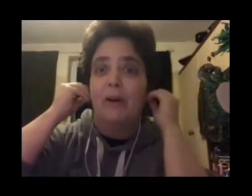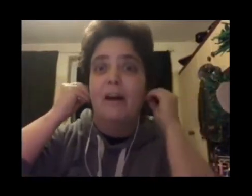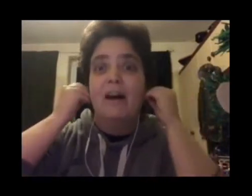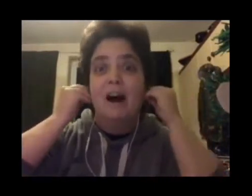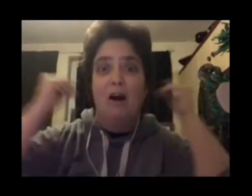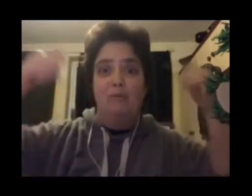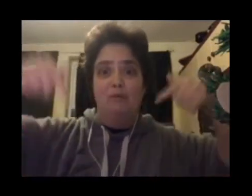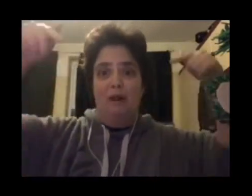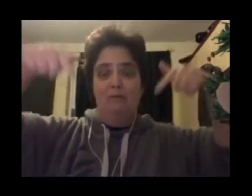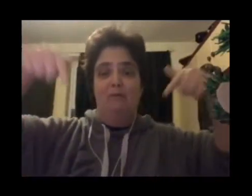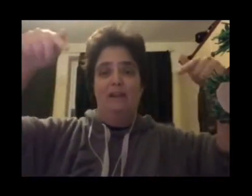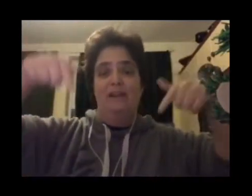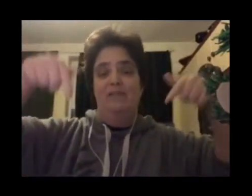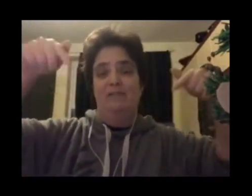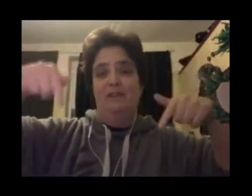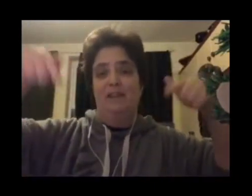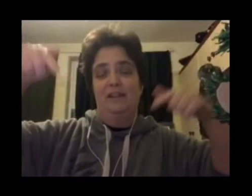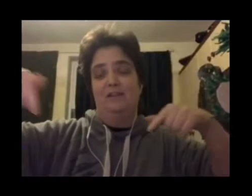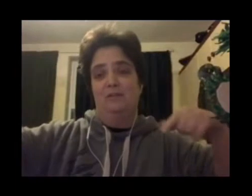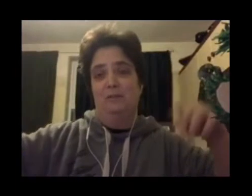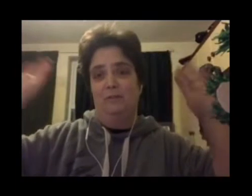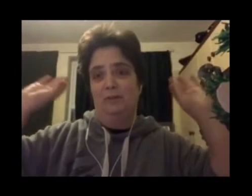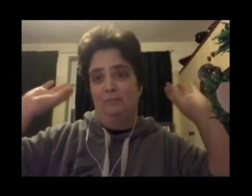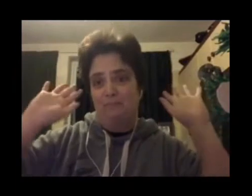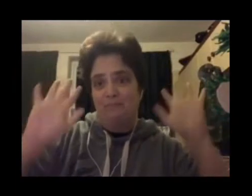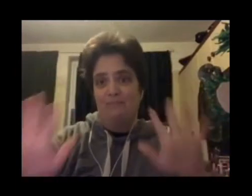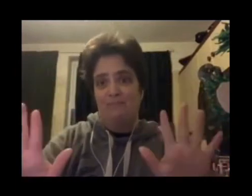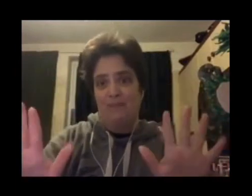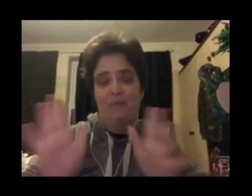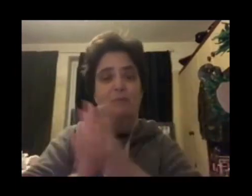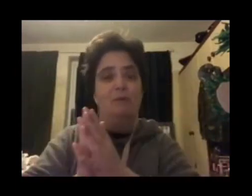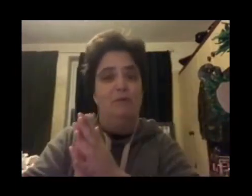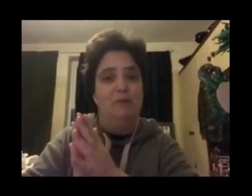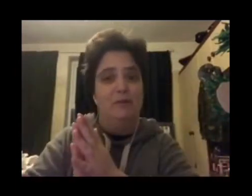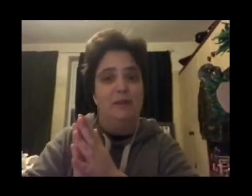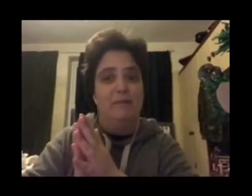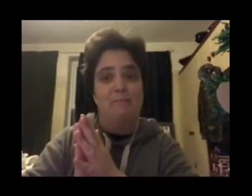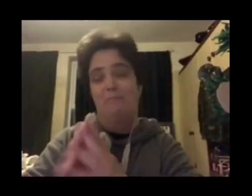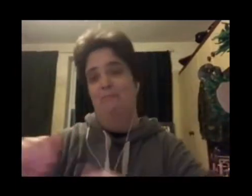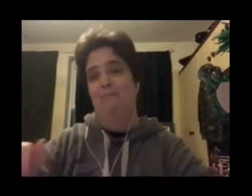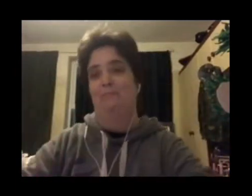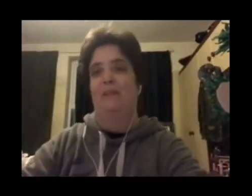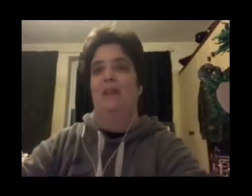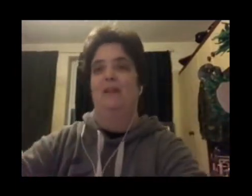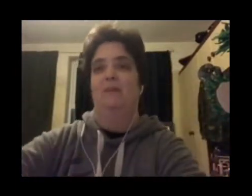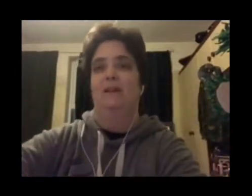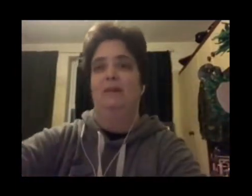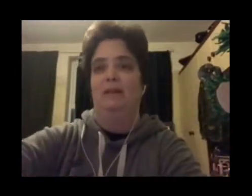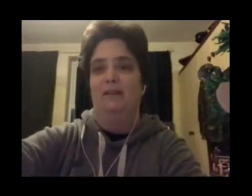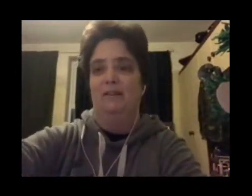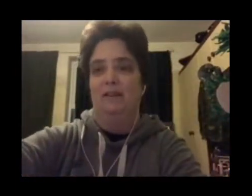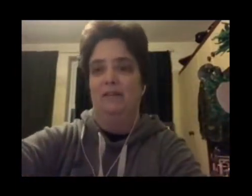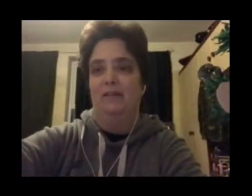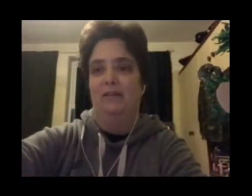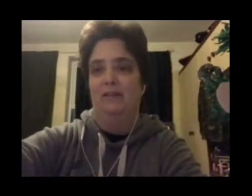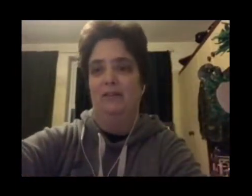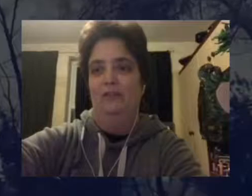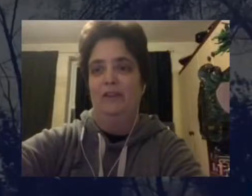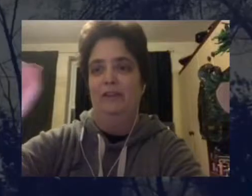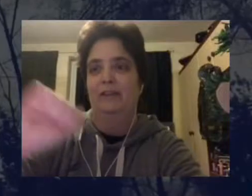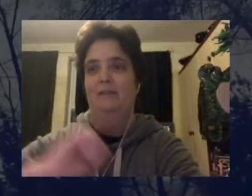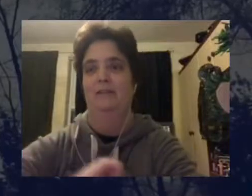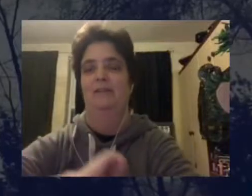but I will I will link everything in description so people can see but anyway let's have a